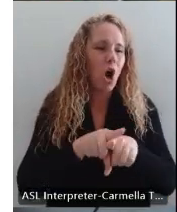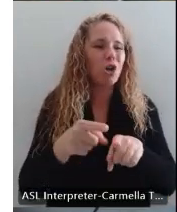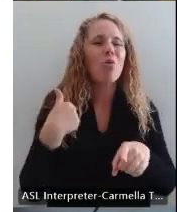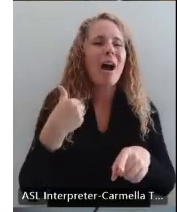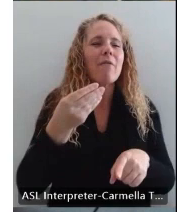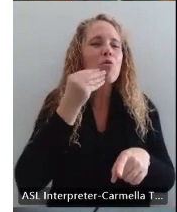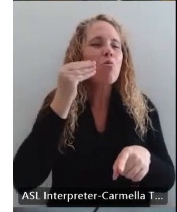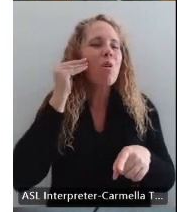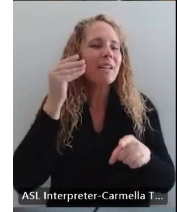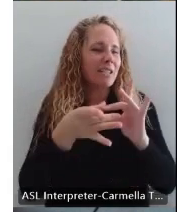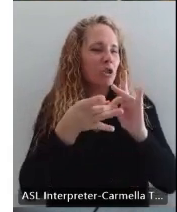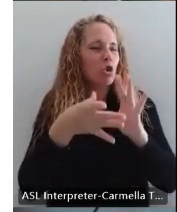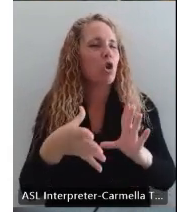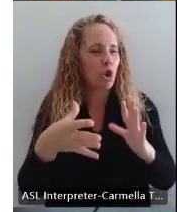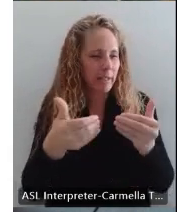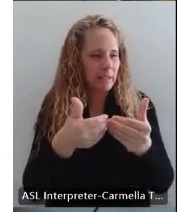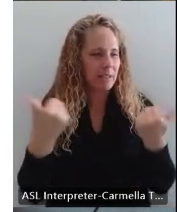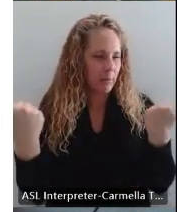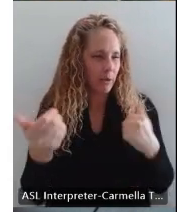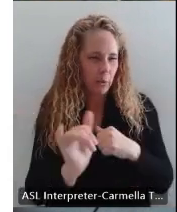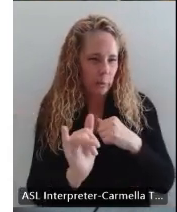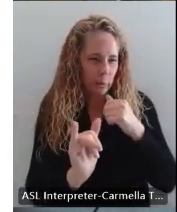residential coordinator as well.